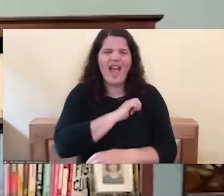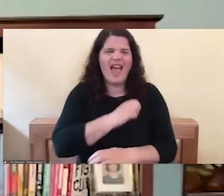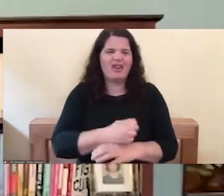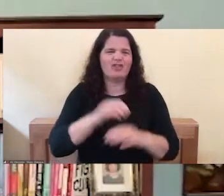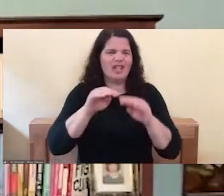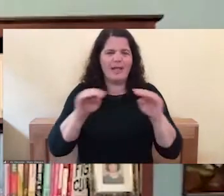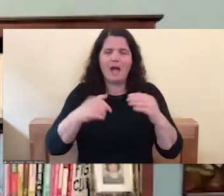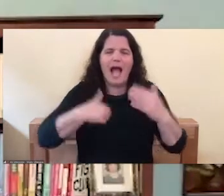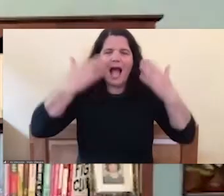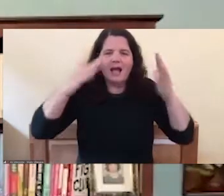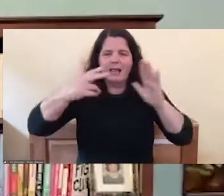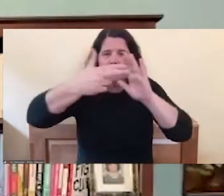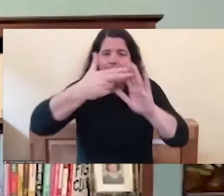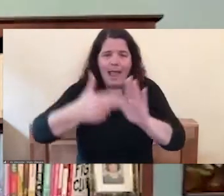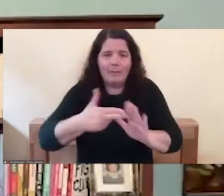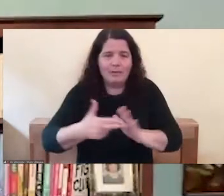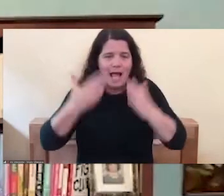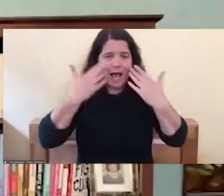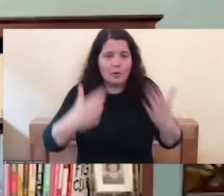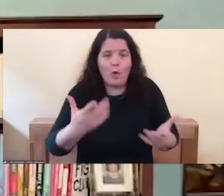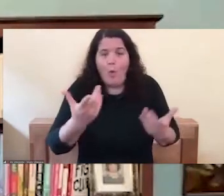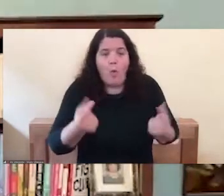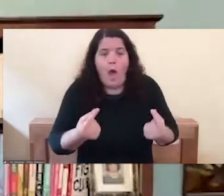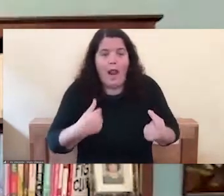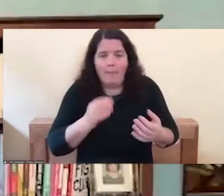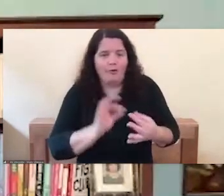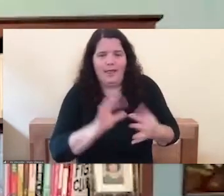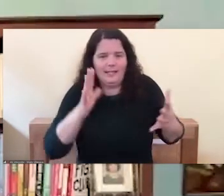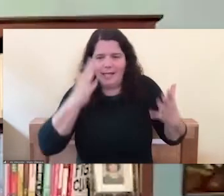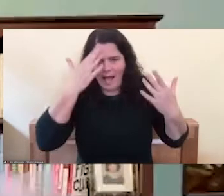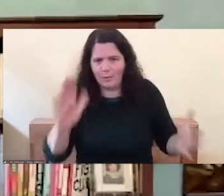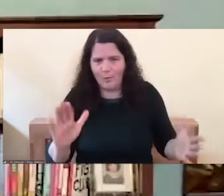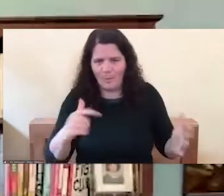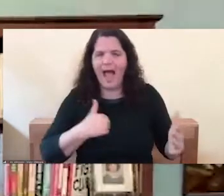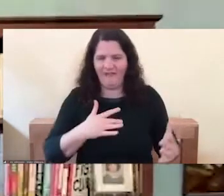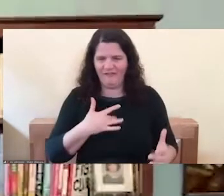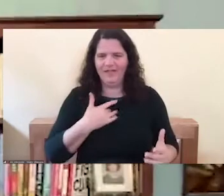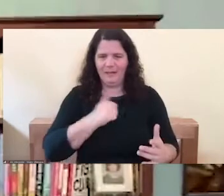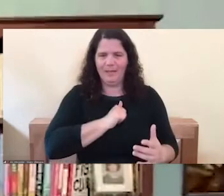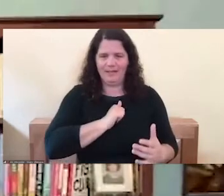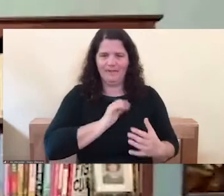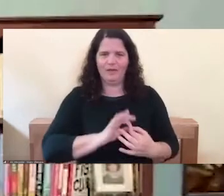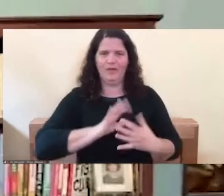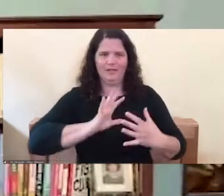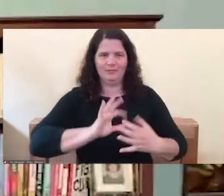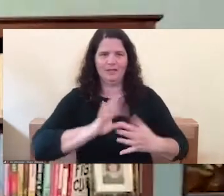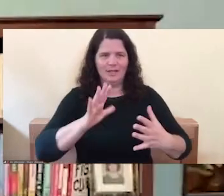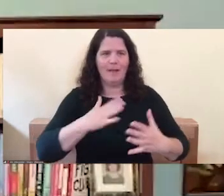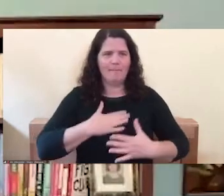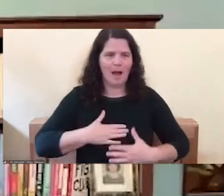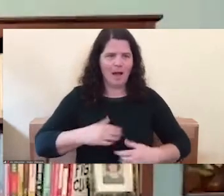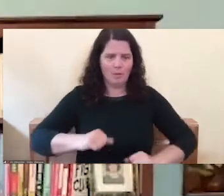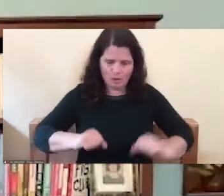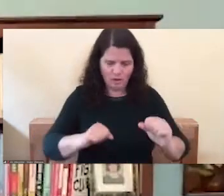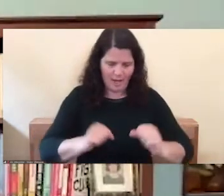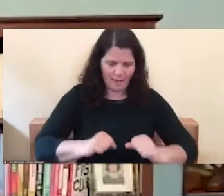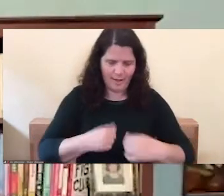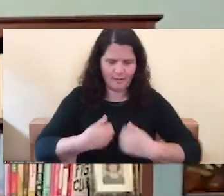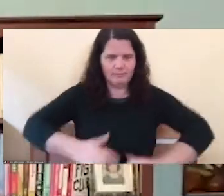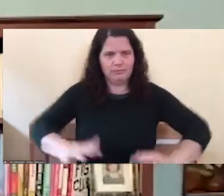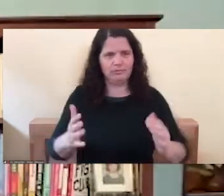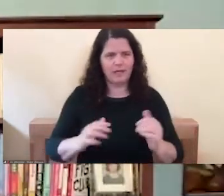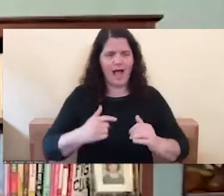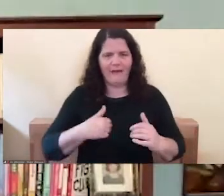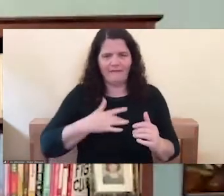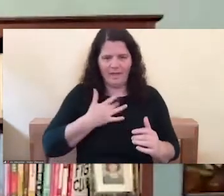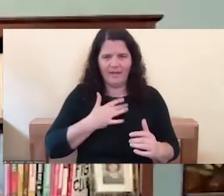deep. I don't even put, I had no idea, but I can feel it. And it like moves on my body and it releases and sometimes my body shakes and, you know, some, some knots of